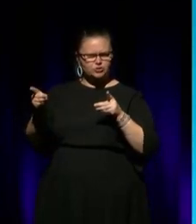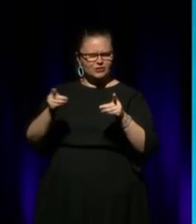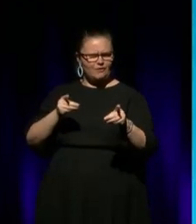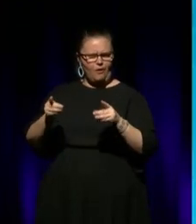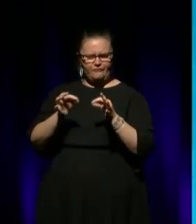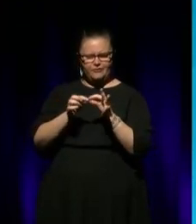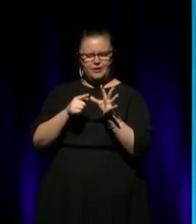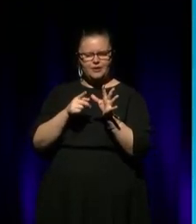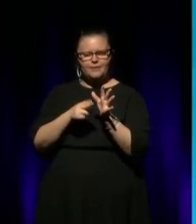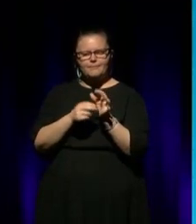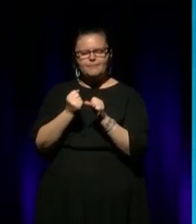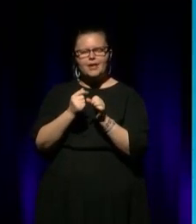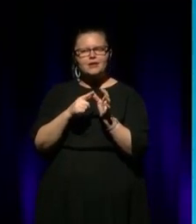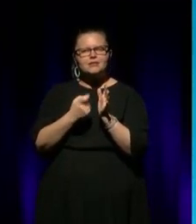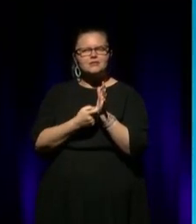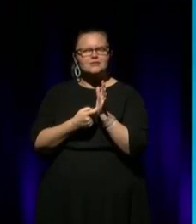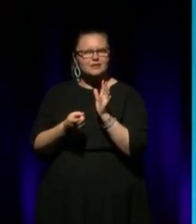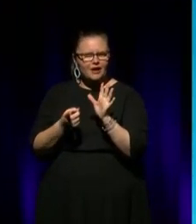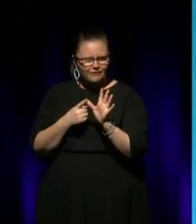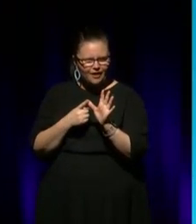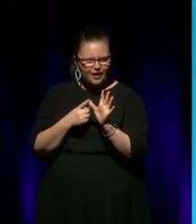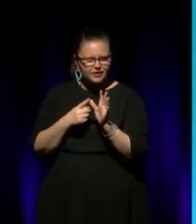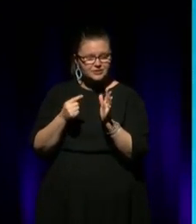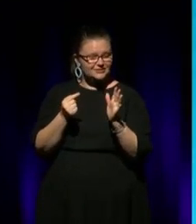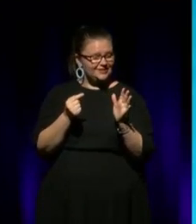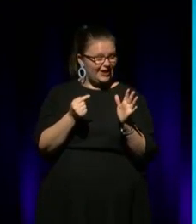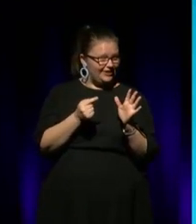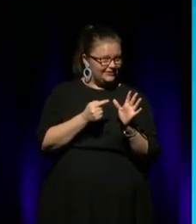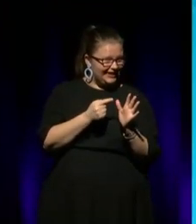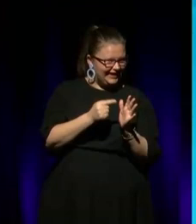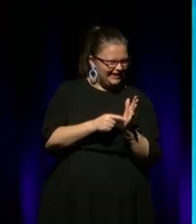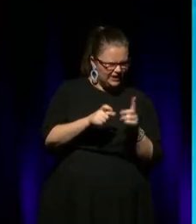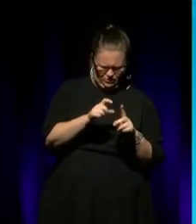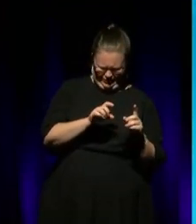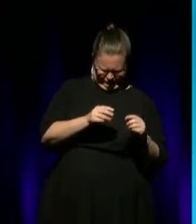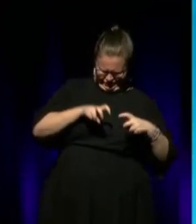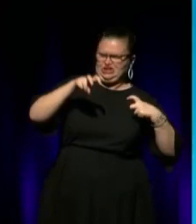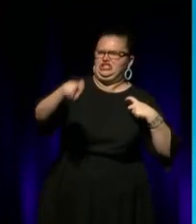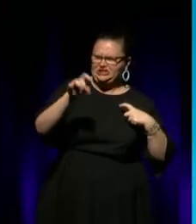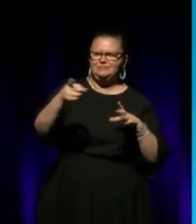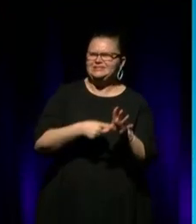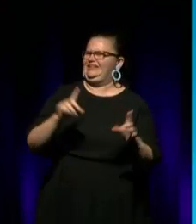about? Because you go to ARDT then... jumped a whole ten years of that.